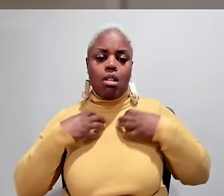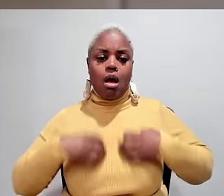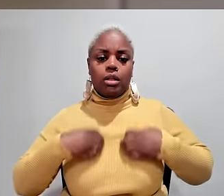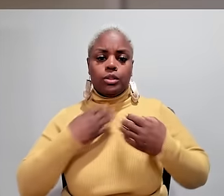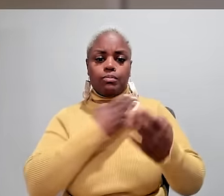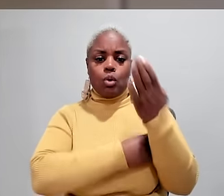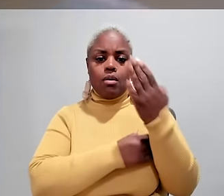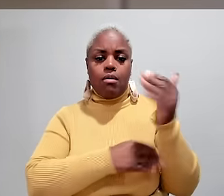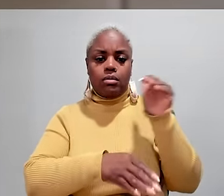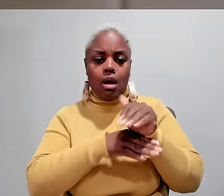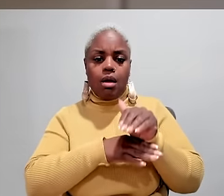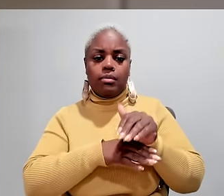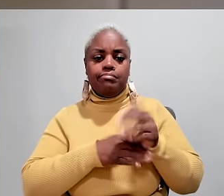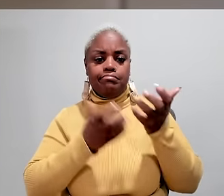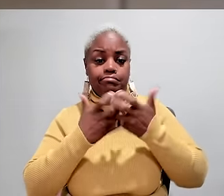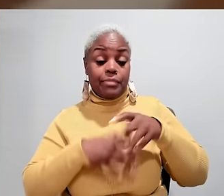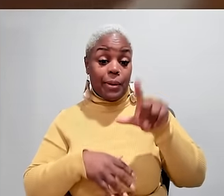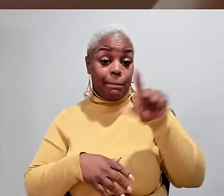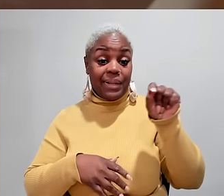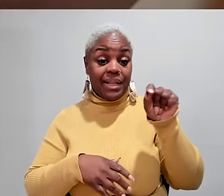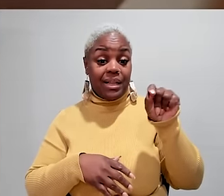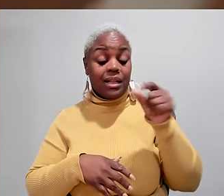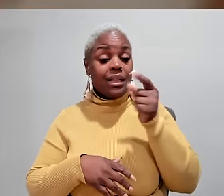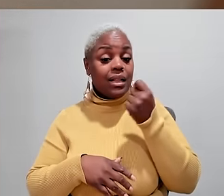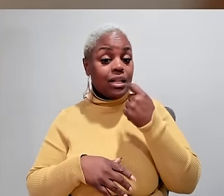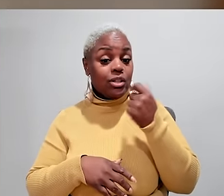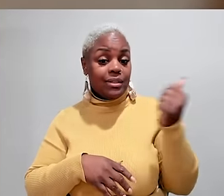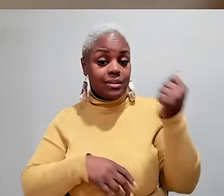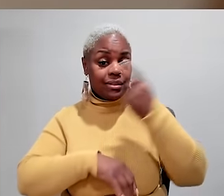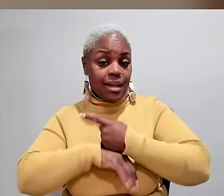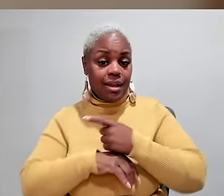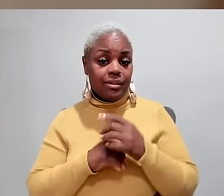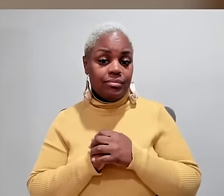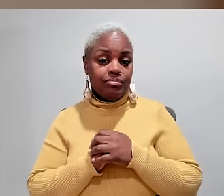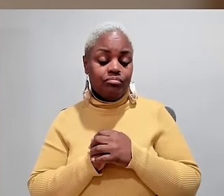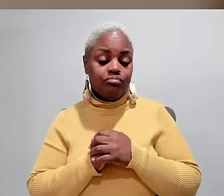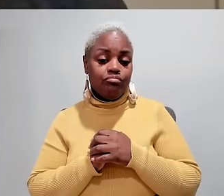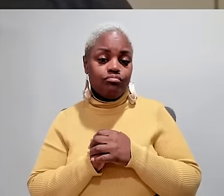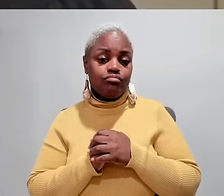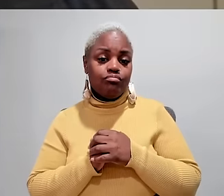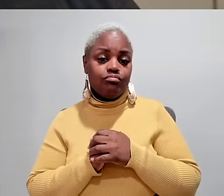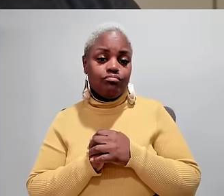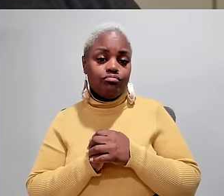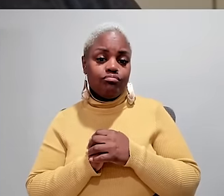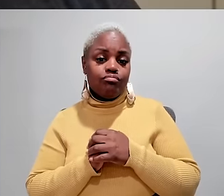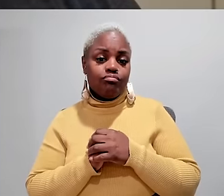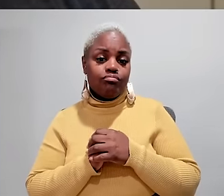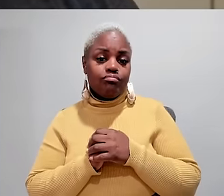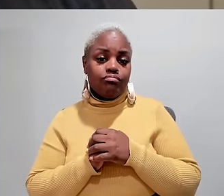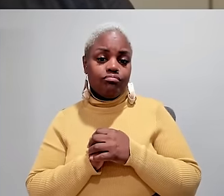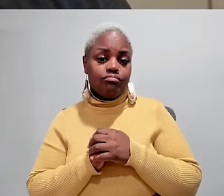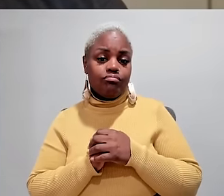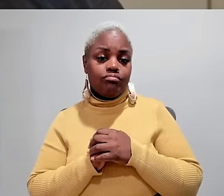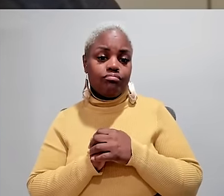to help clear his lungs morning and night and a regimen of 20 pills a day